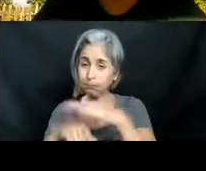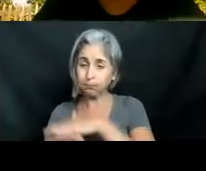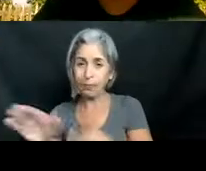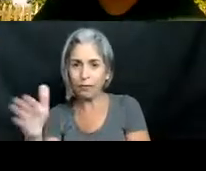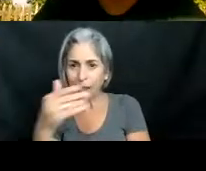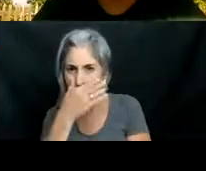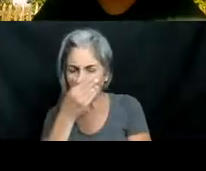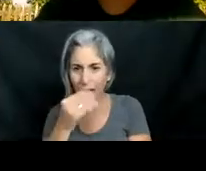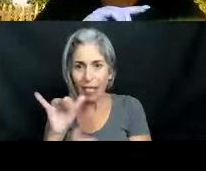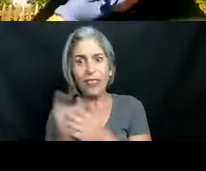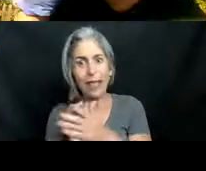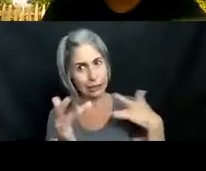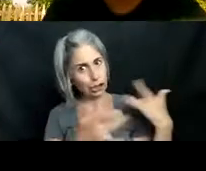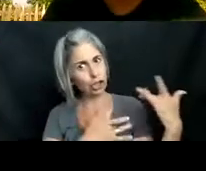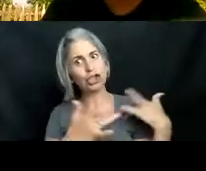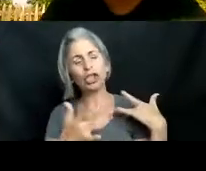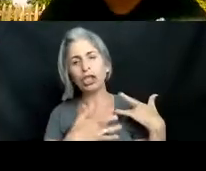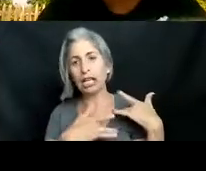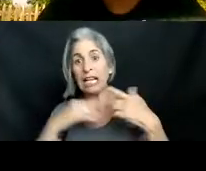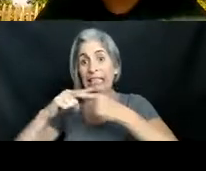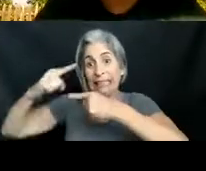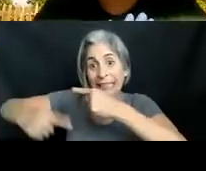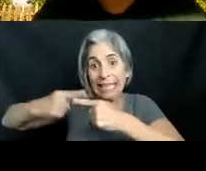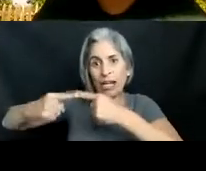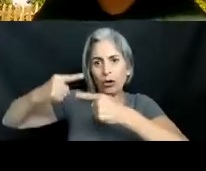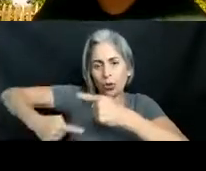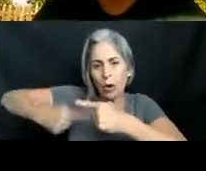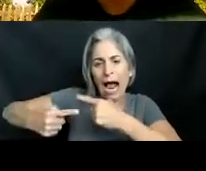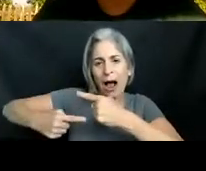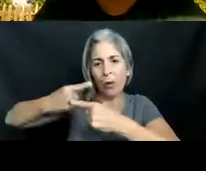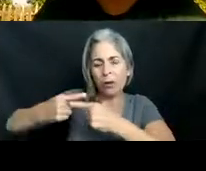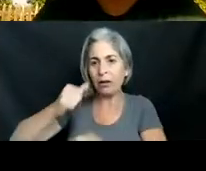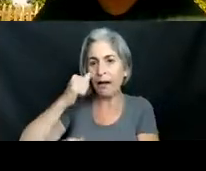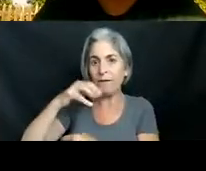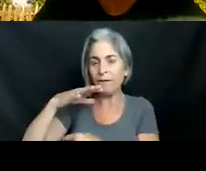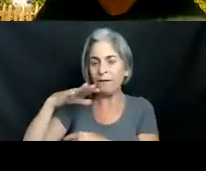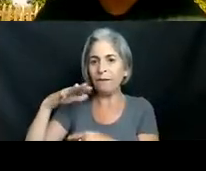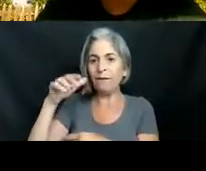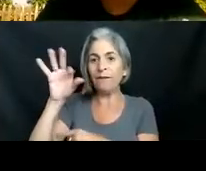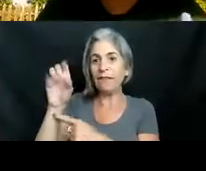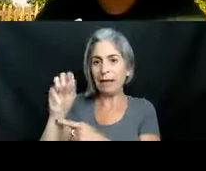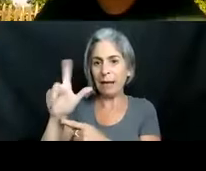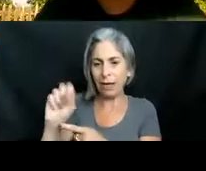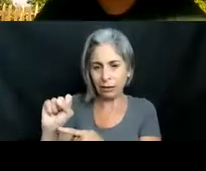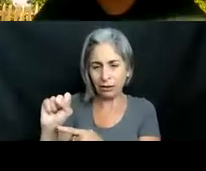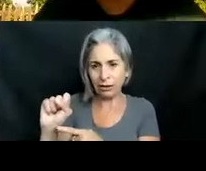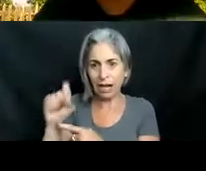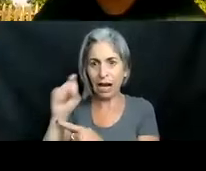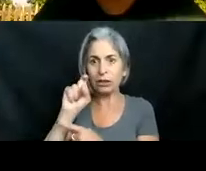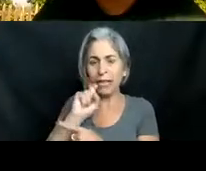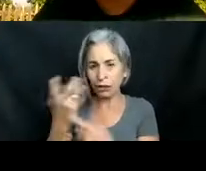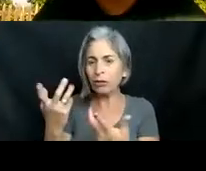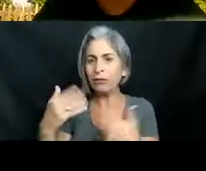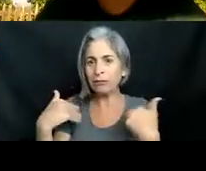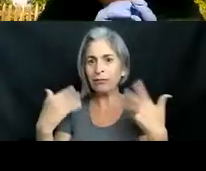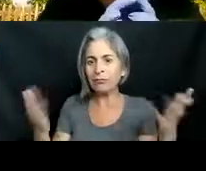invasive species they produce year-round females are sexually mature after one year and then they'll live to be to 15 to 20